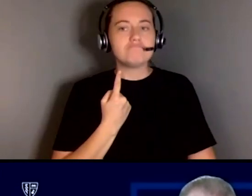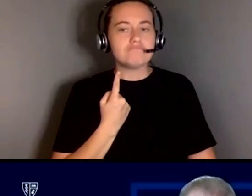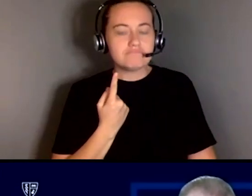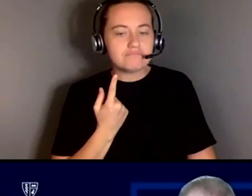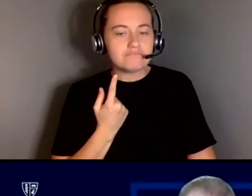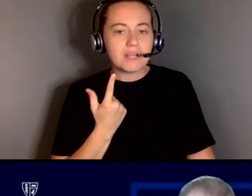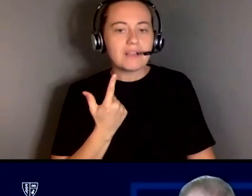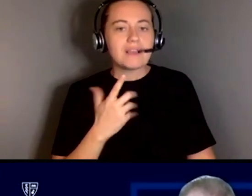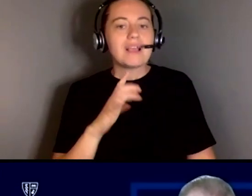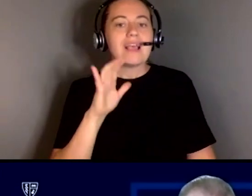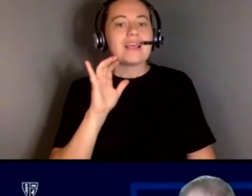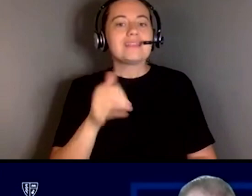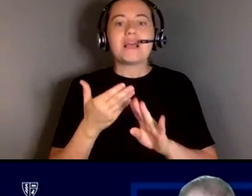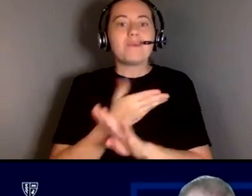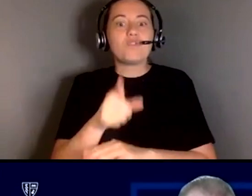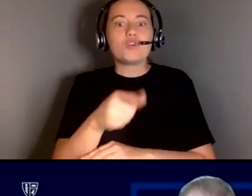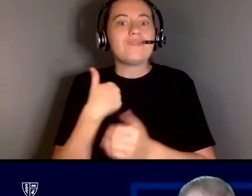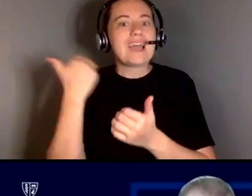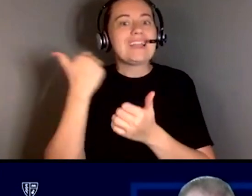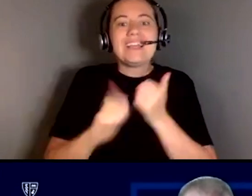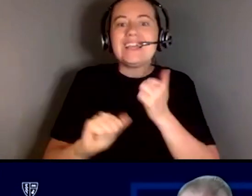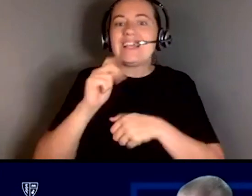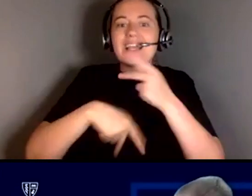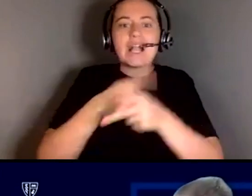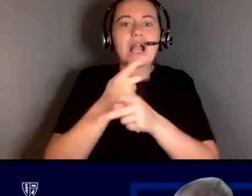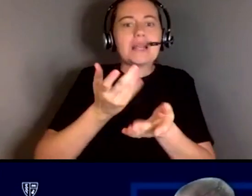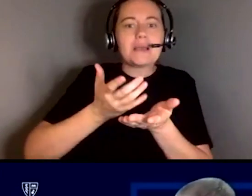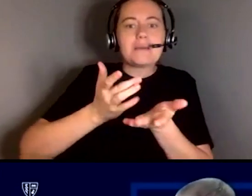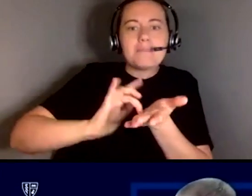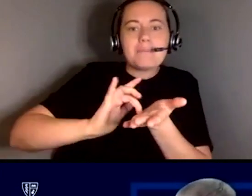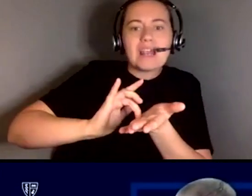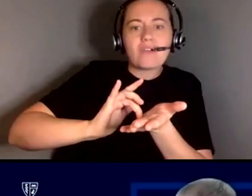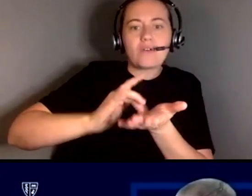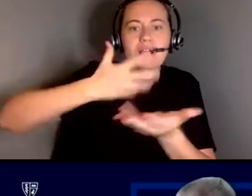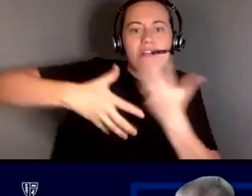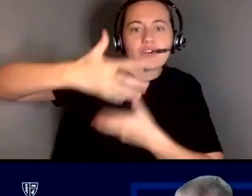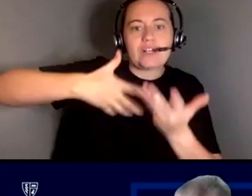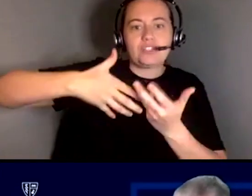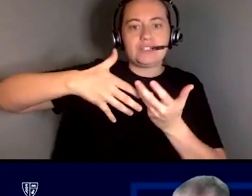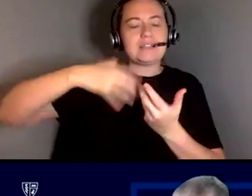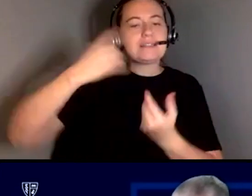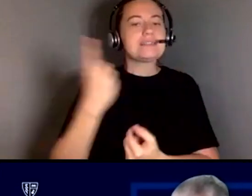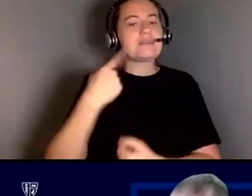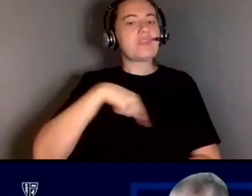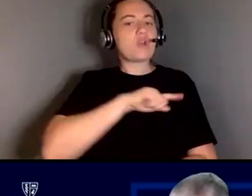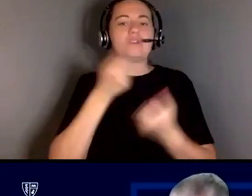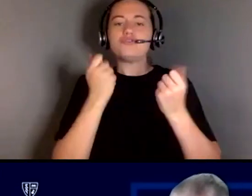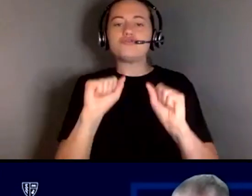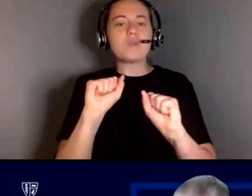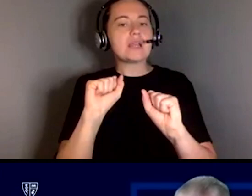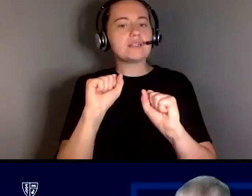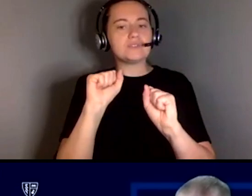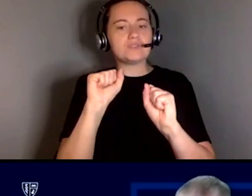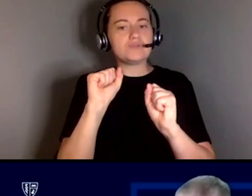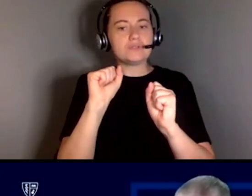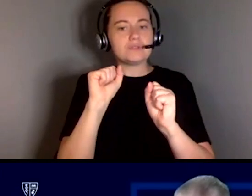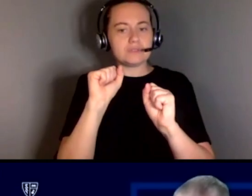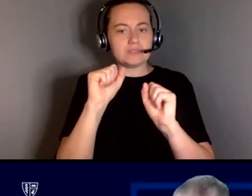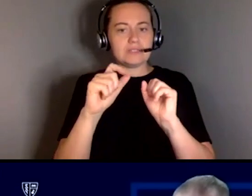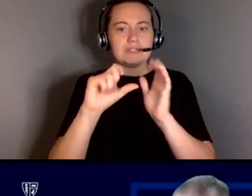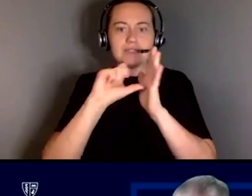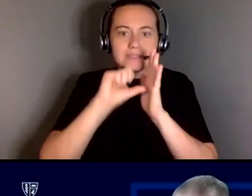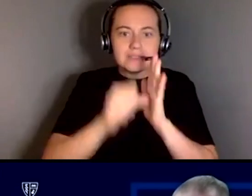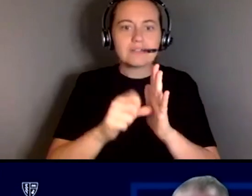i mean that's before you've had any type of metal medical interaction this is something that we're trying to get across um particularly to all state